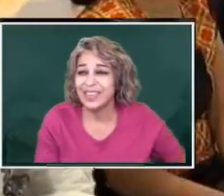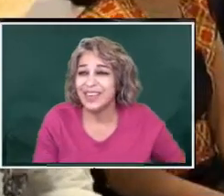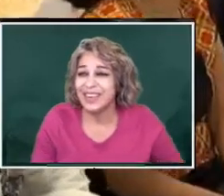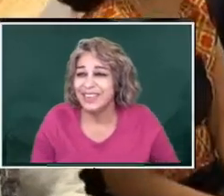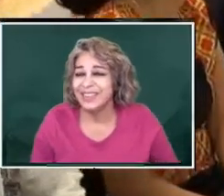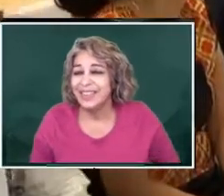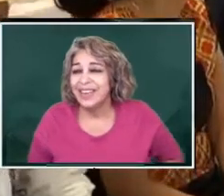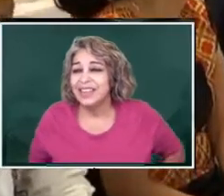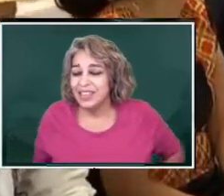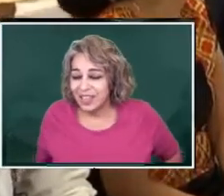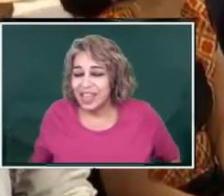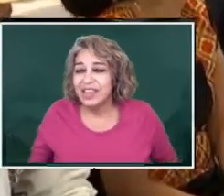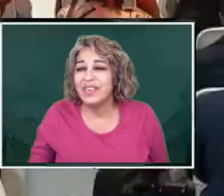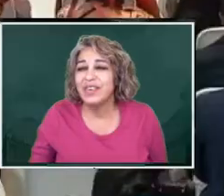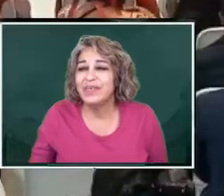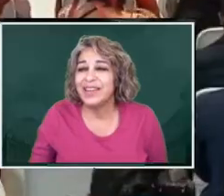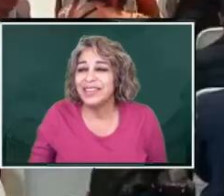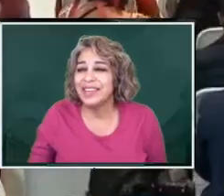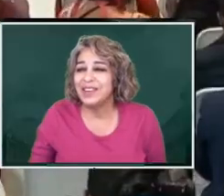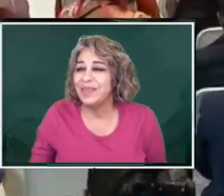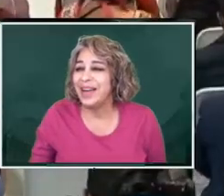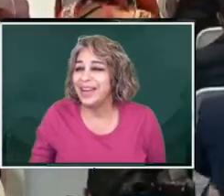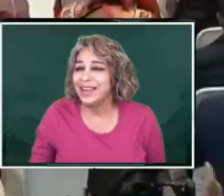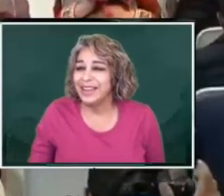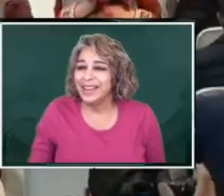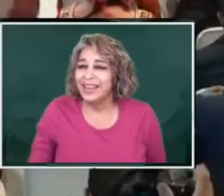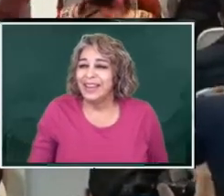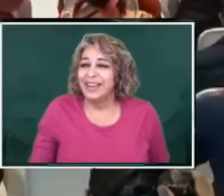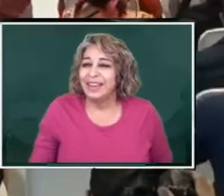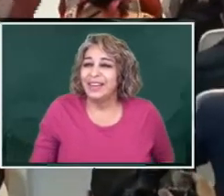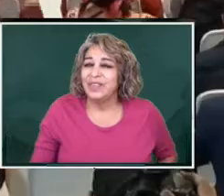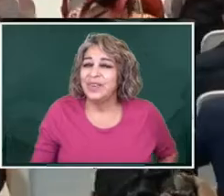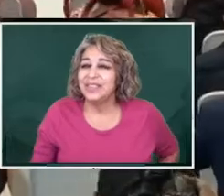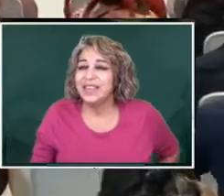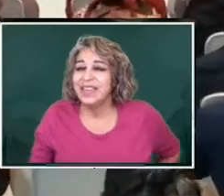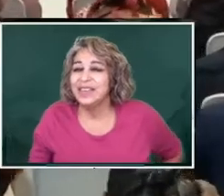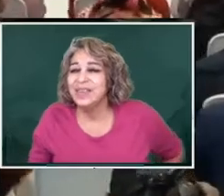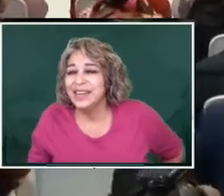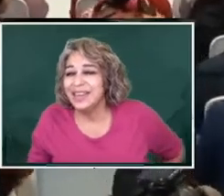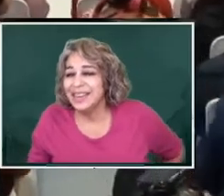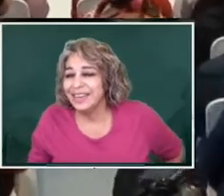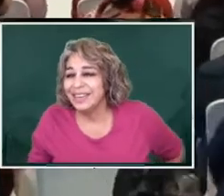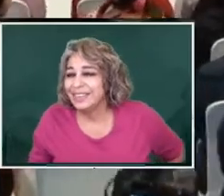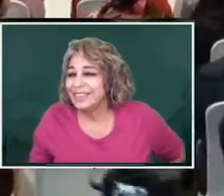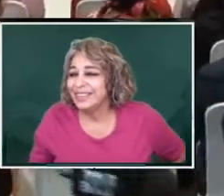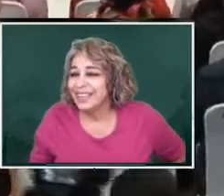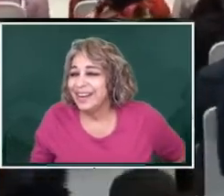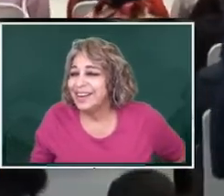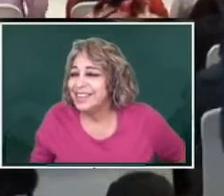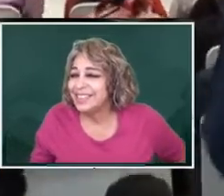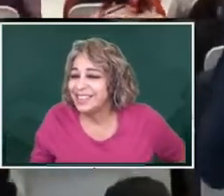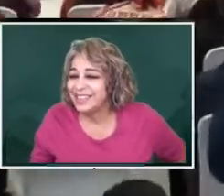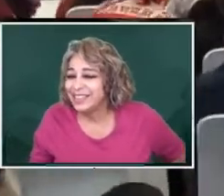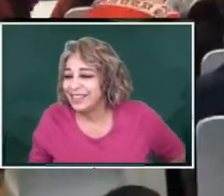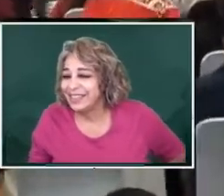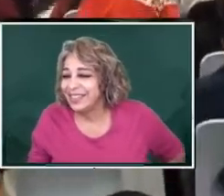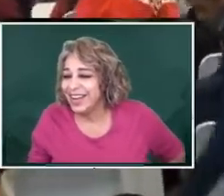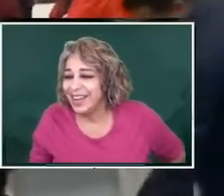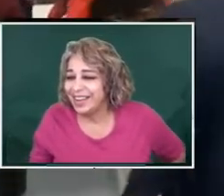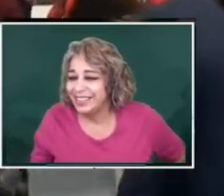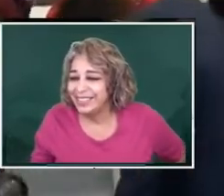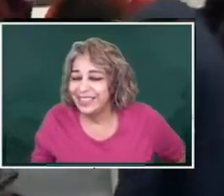Zacatecas or Durango. So thank you very much and goodbye. We'll see you Monday. Awesome.